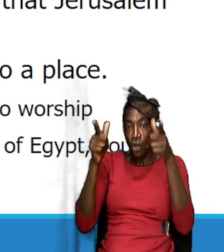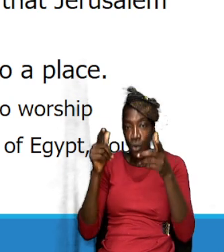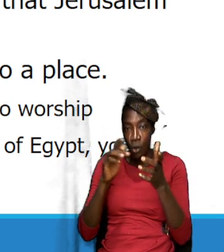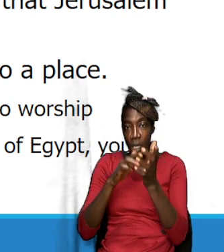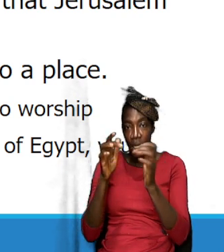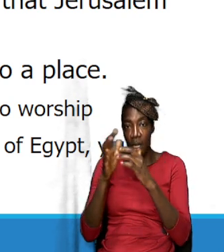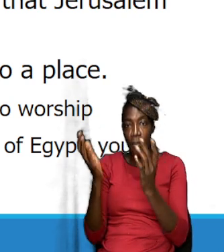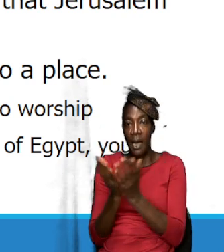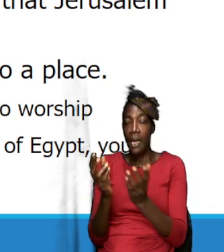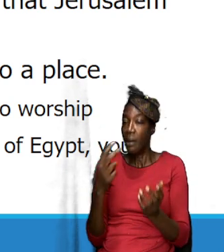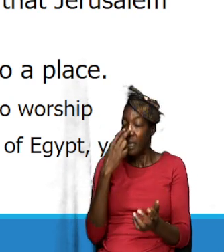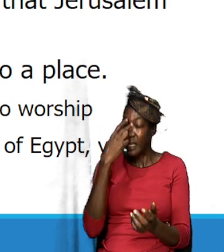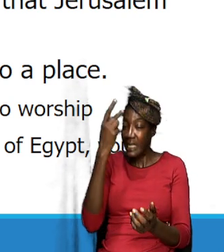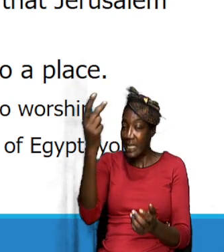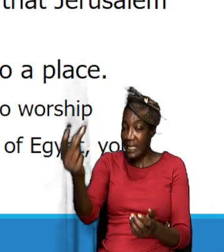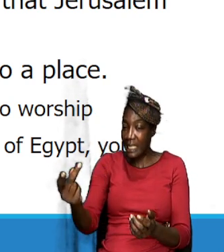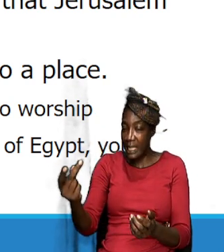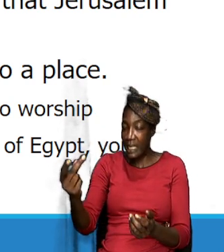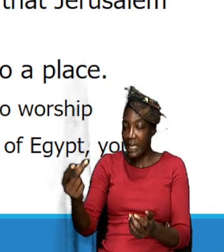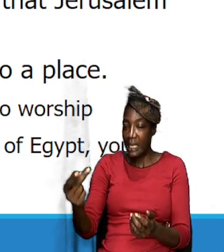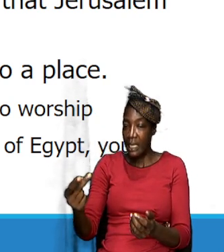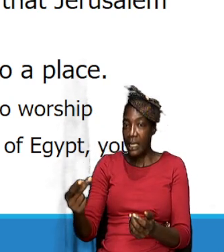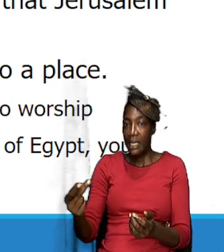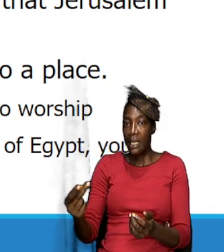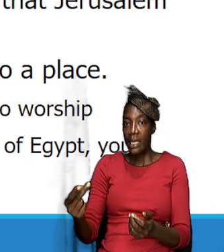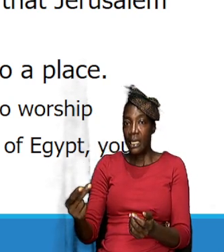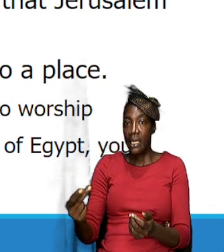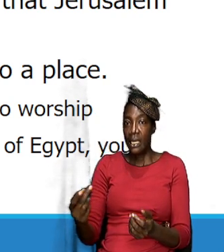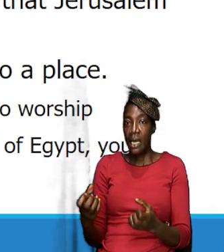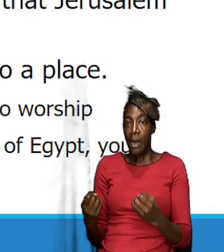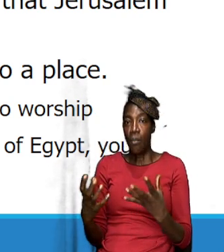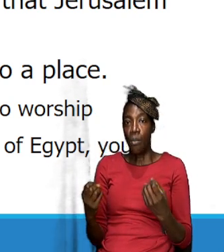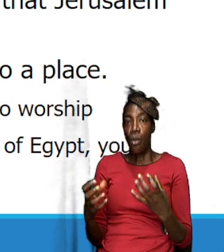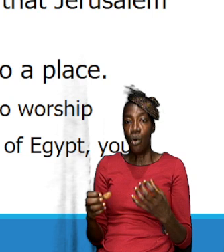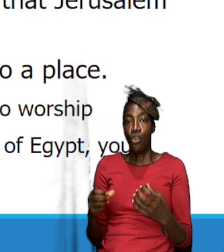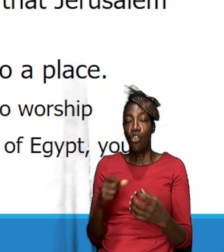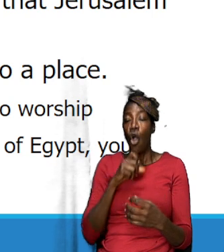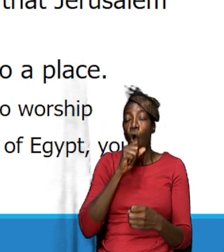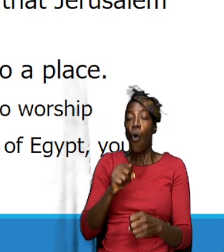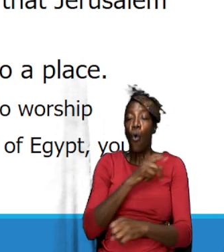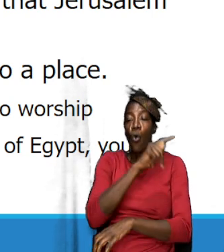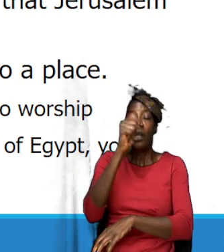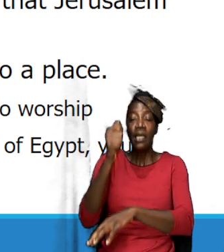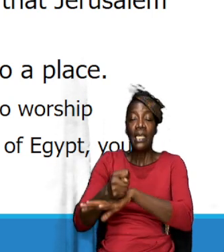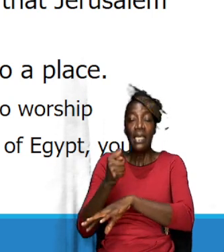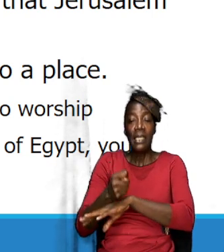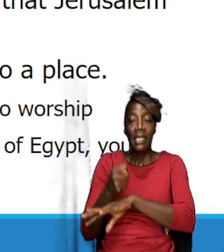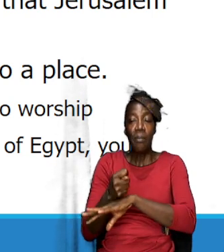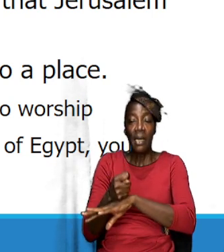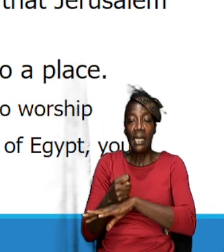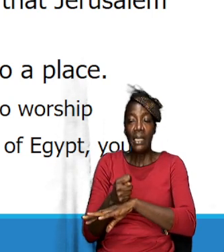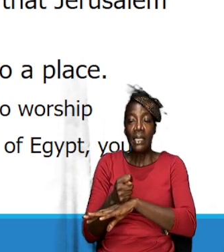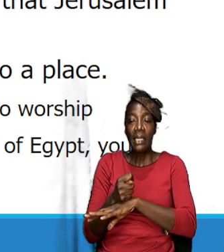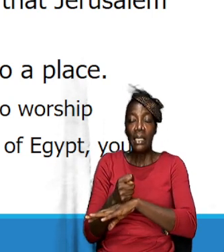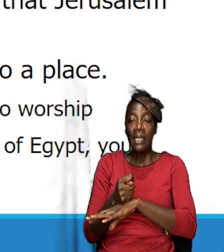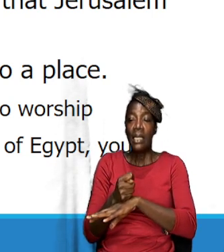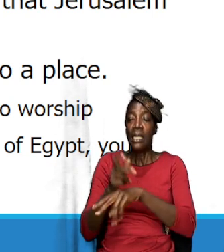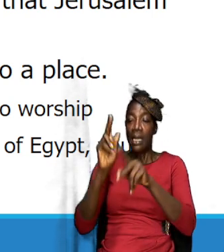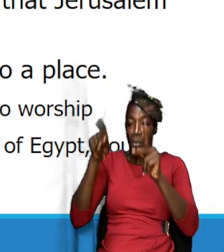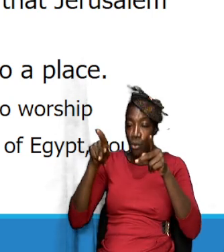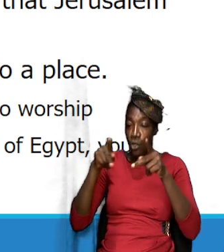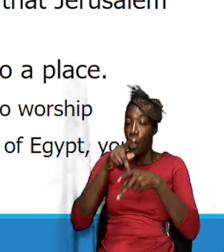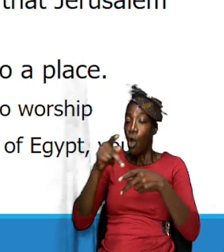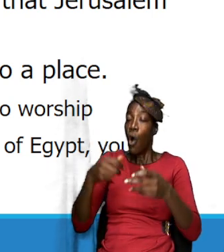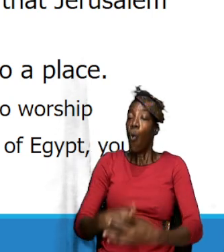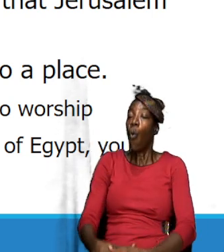we see that there are several Old Testament references that tied worship to a physical